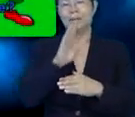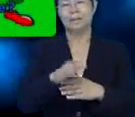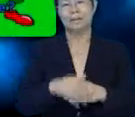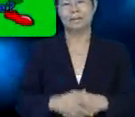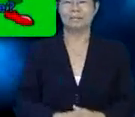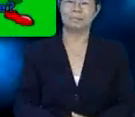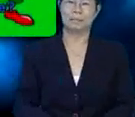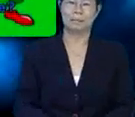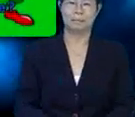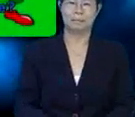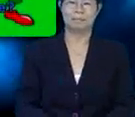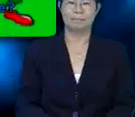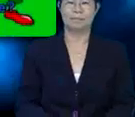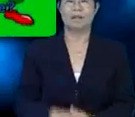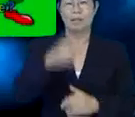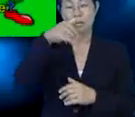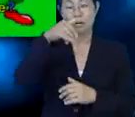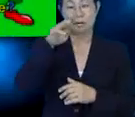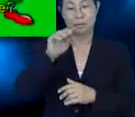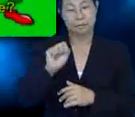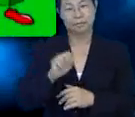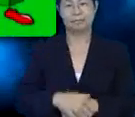would they be?